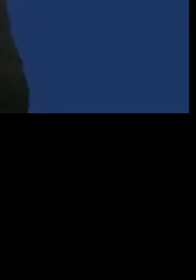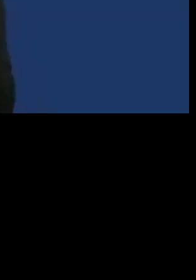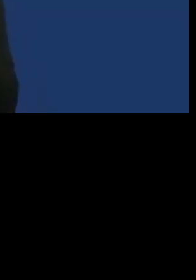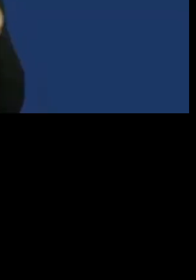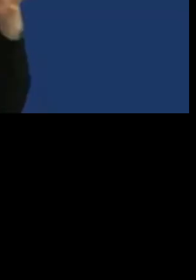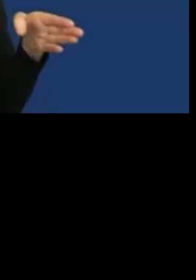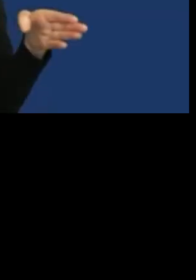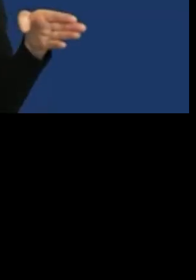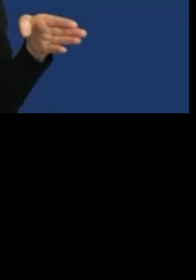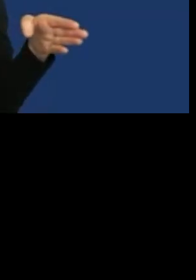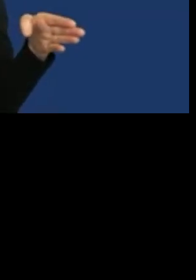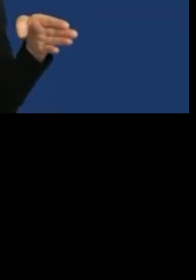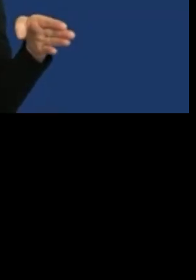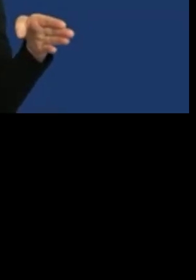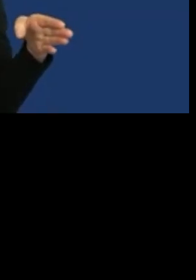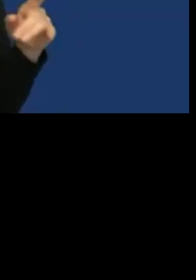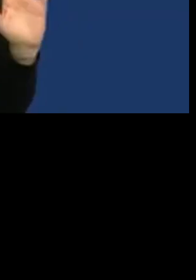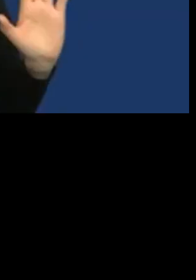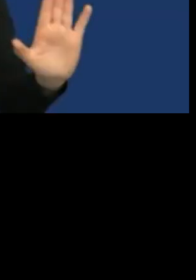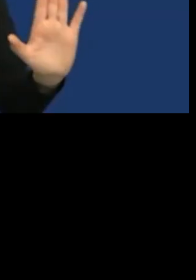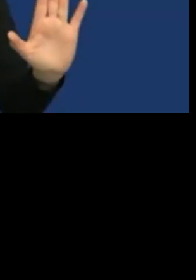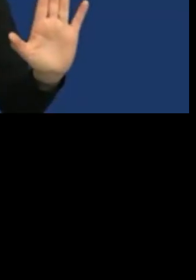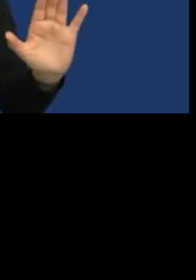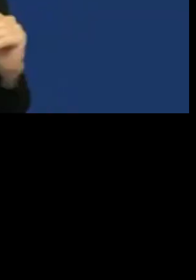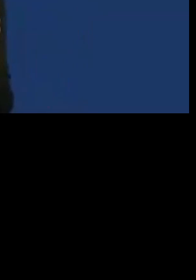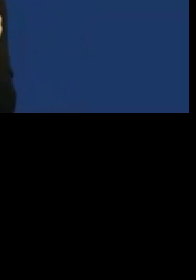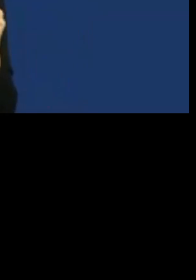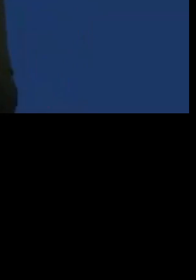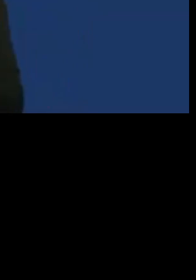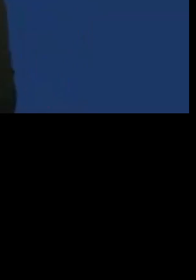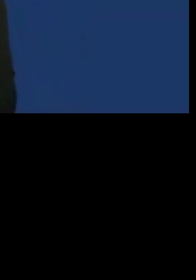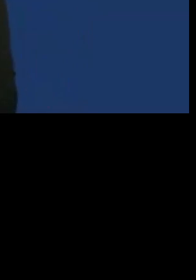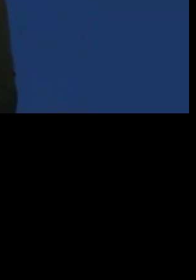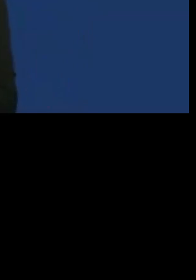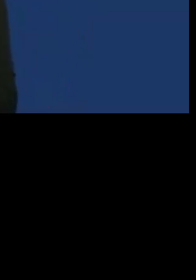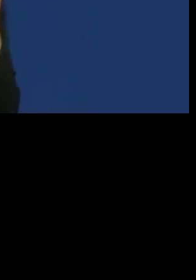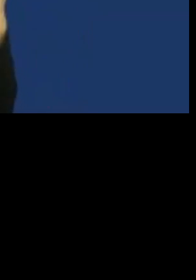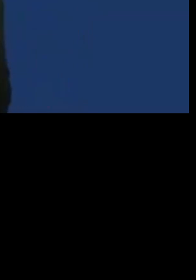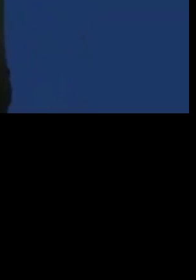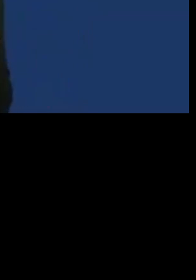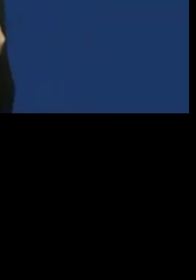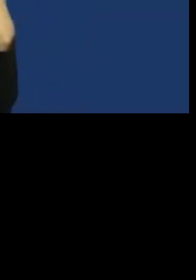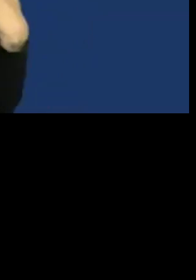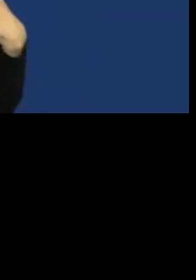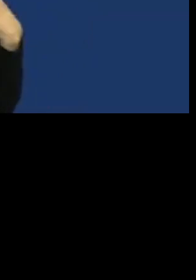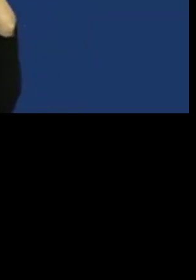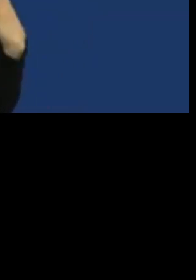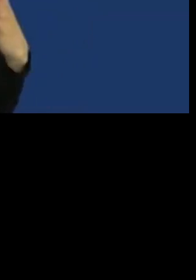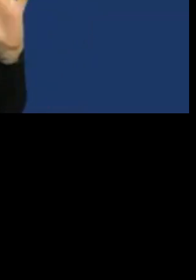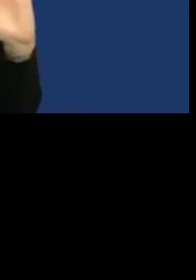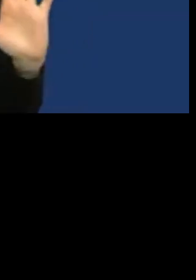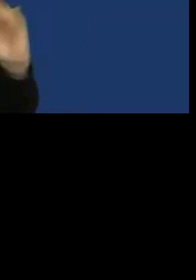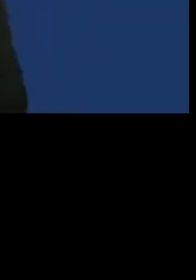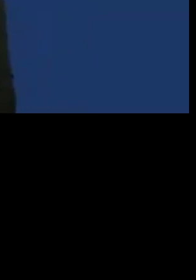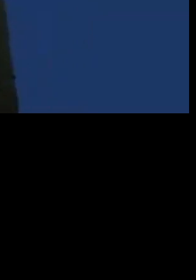its worst to this session regarding the technology. Sarah, we have three more